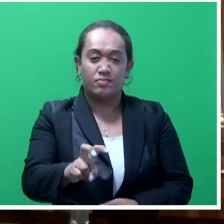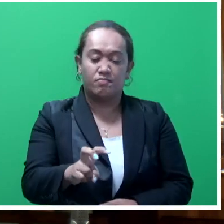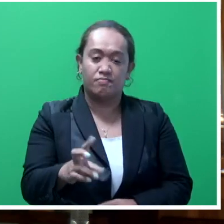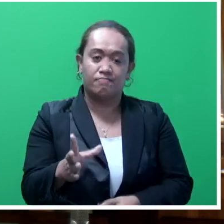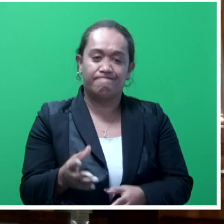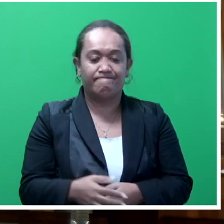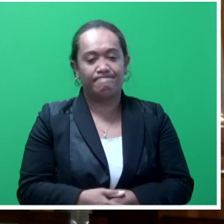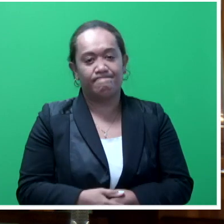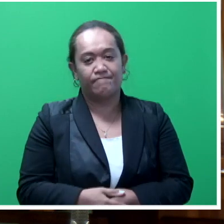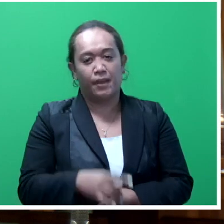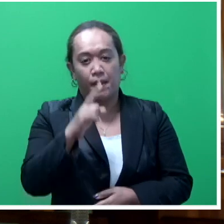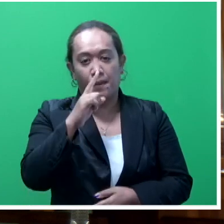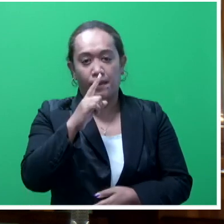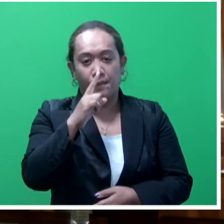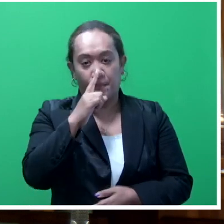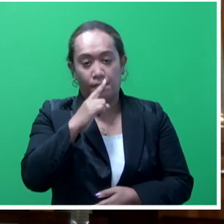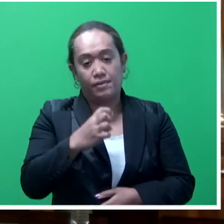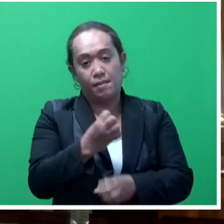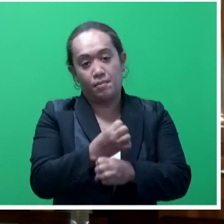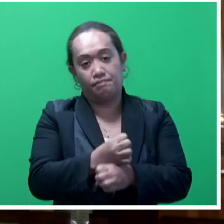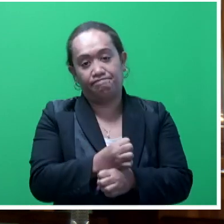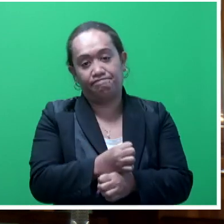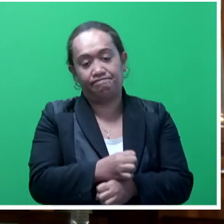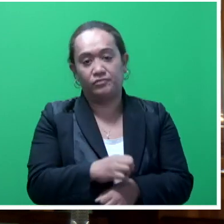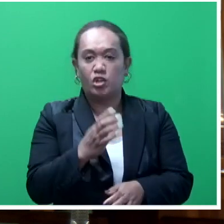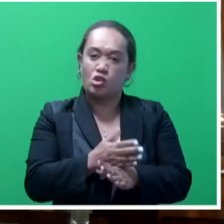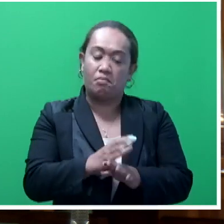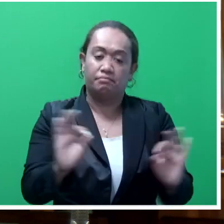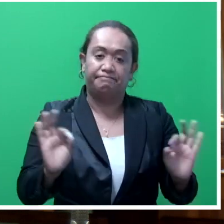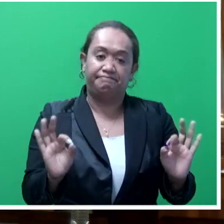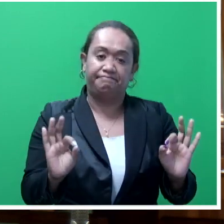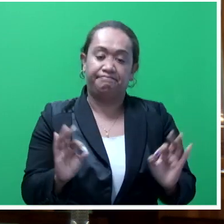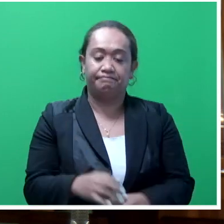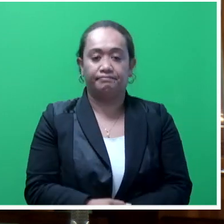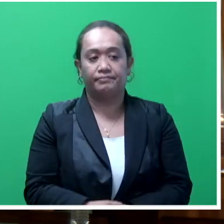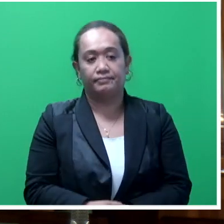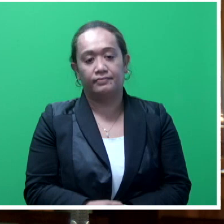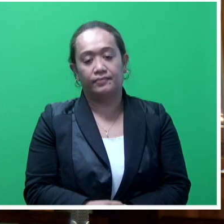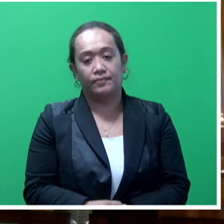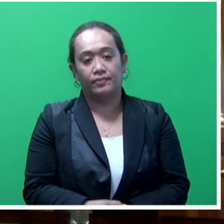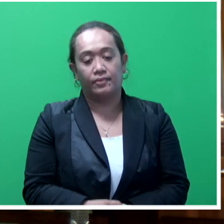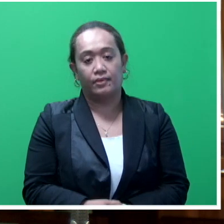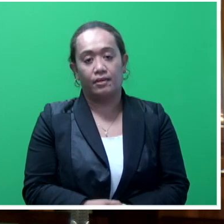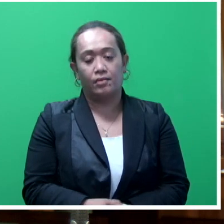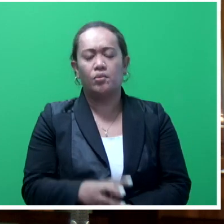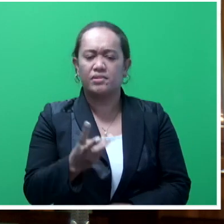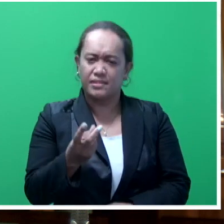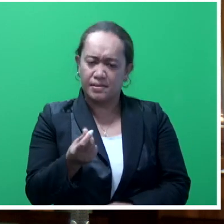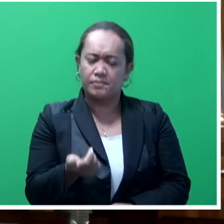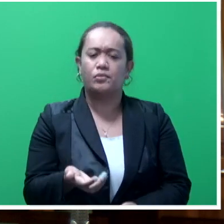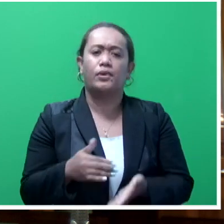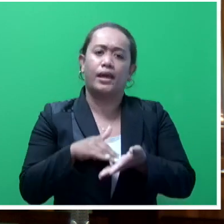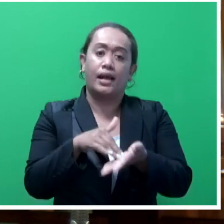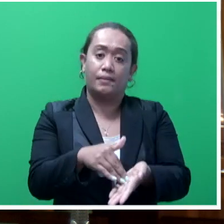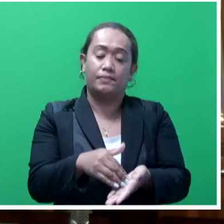unemployed. Some people have got reduced hours. We put in place a number of measures in place specifically to